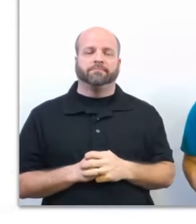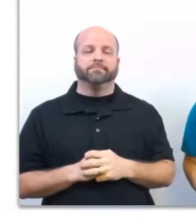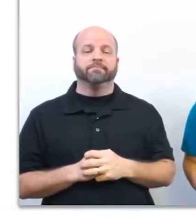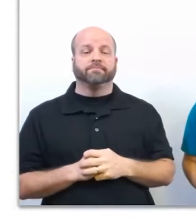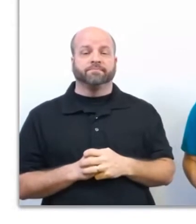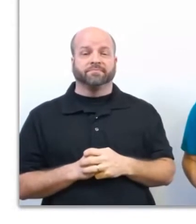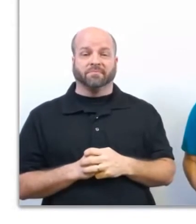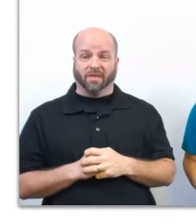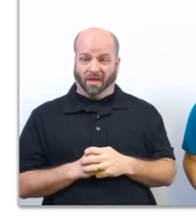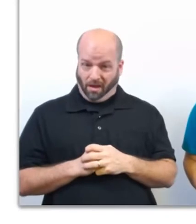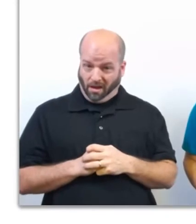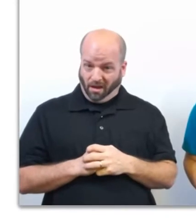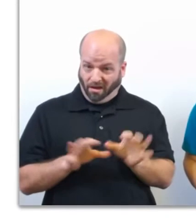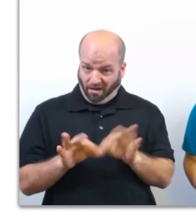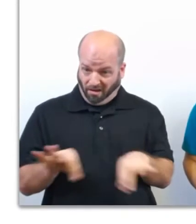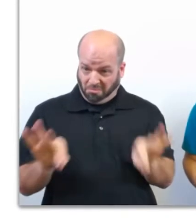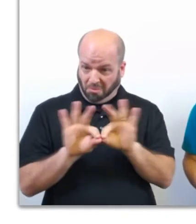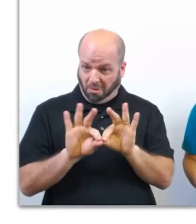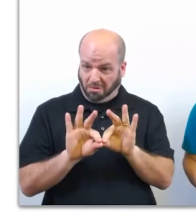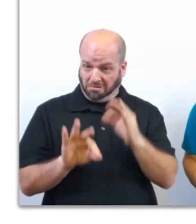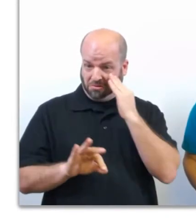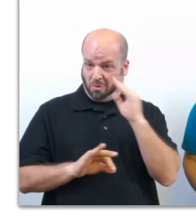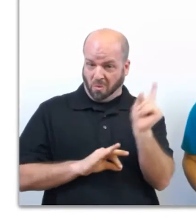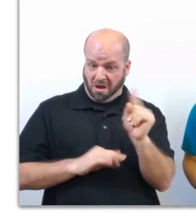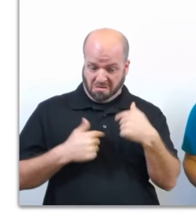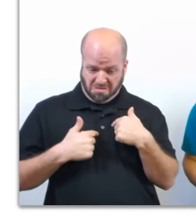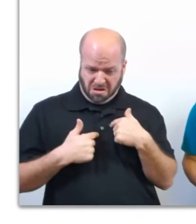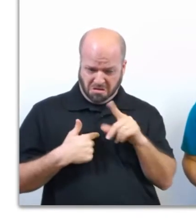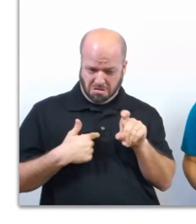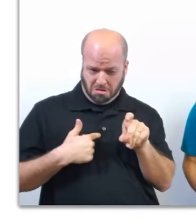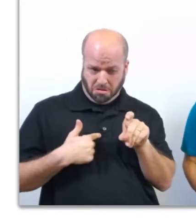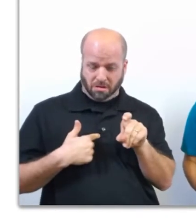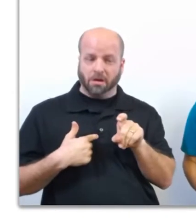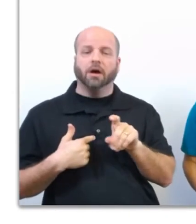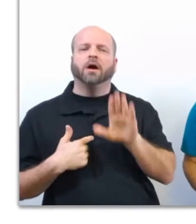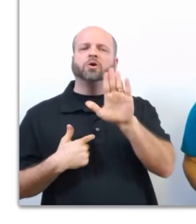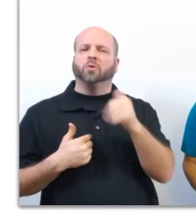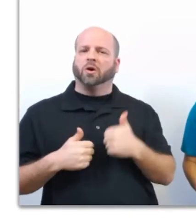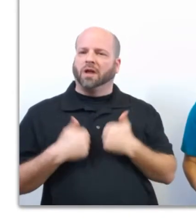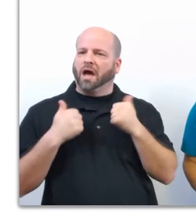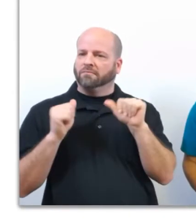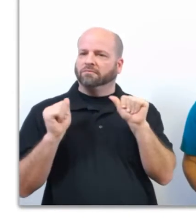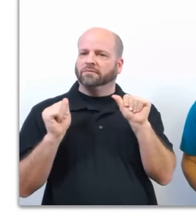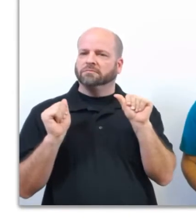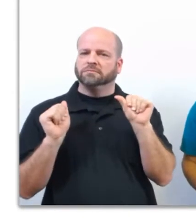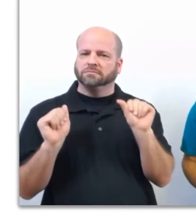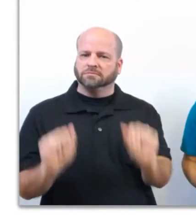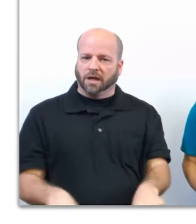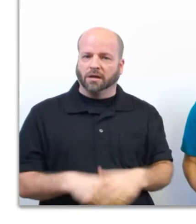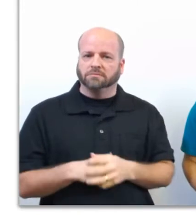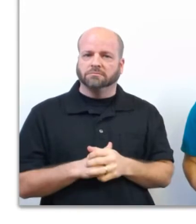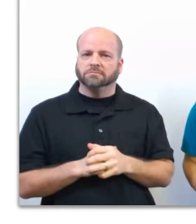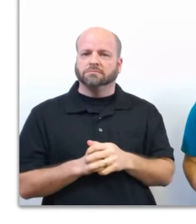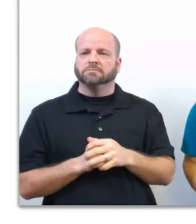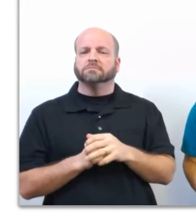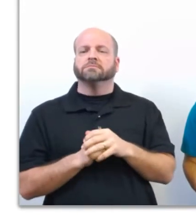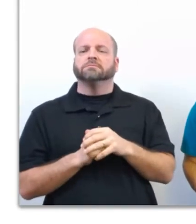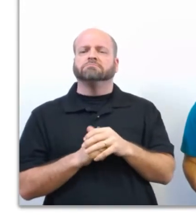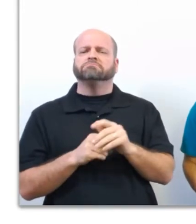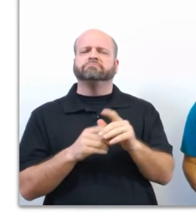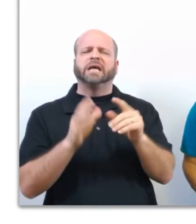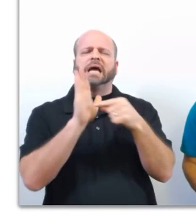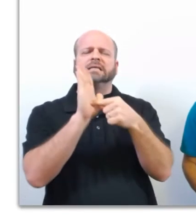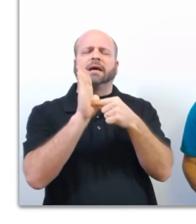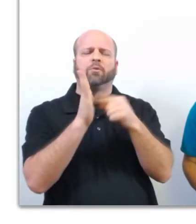But is it really that important to know where you are? Well, your life could count on it. Consider this example of a